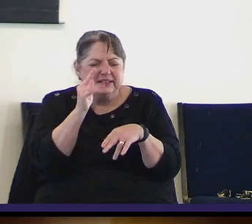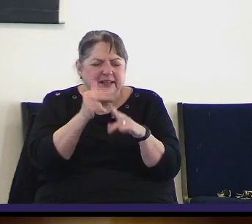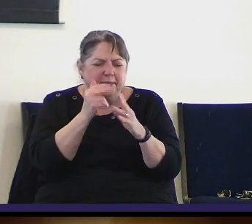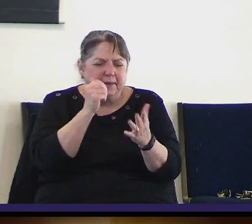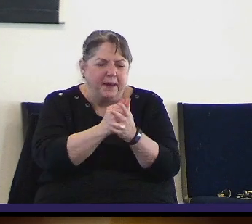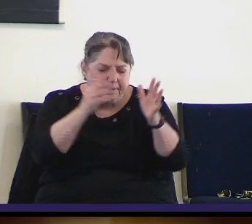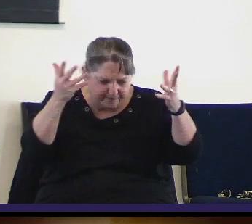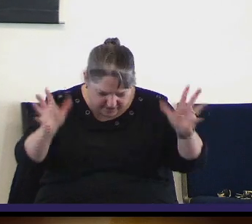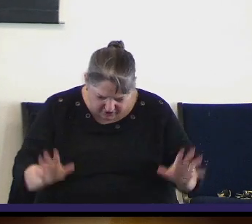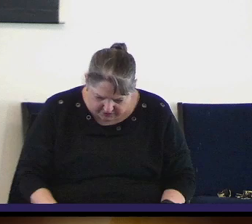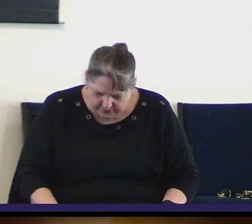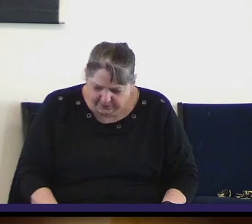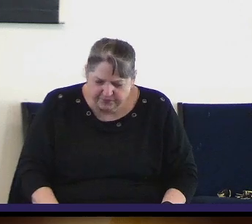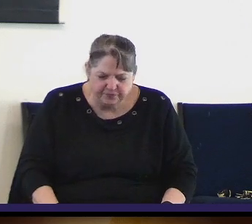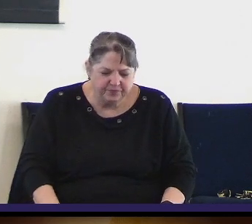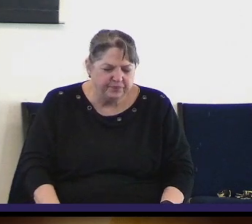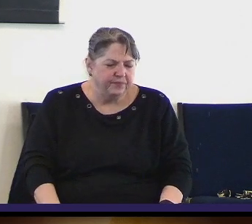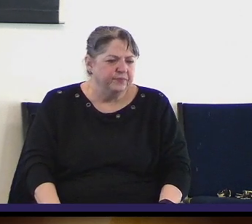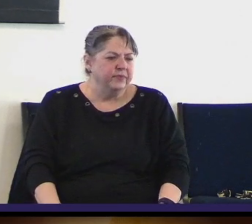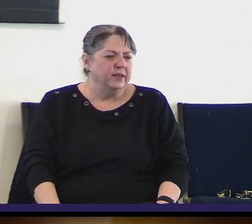pray amen thank you